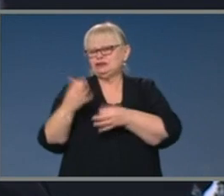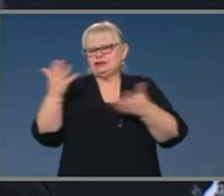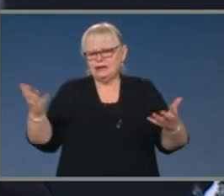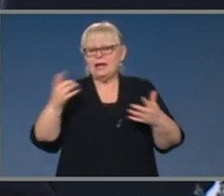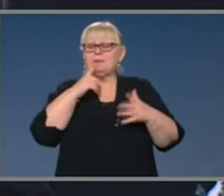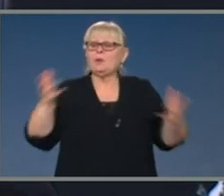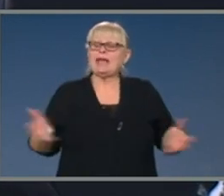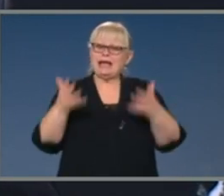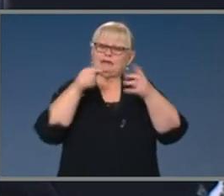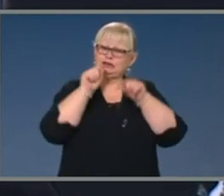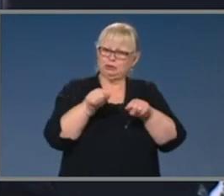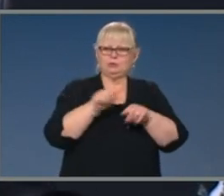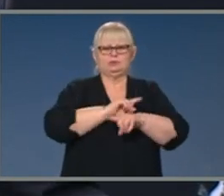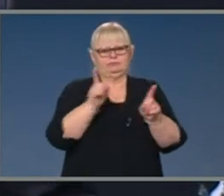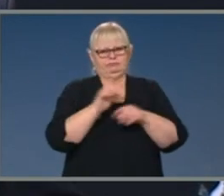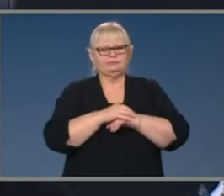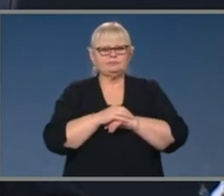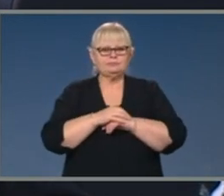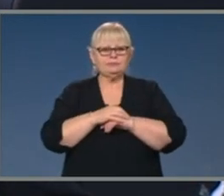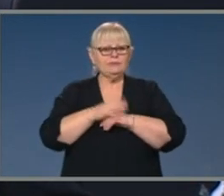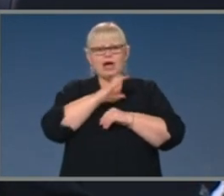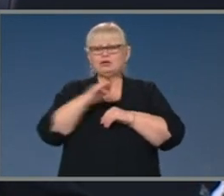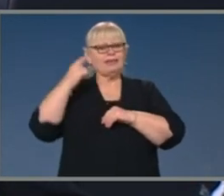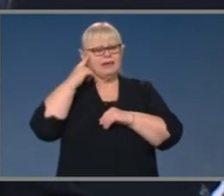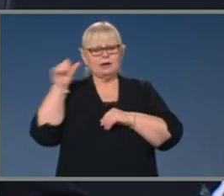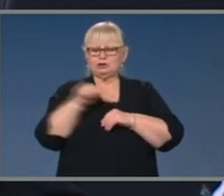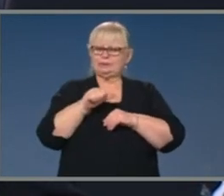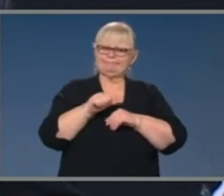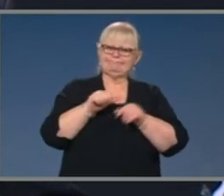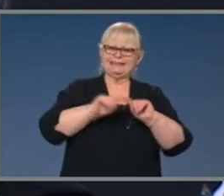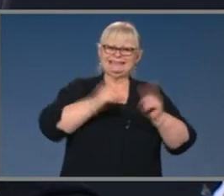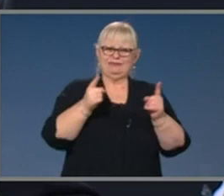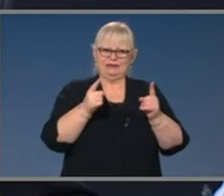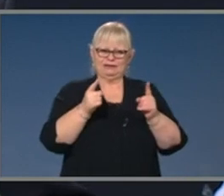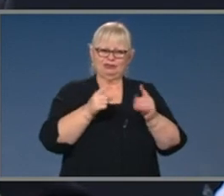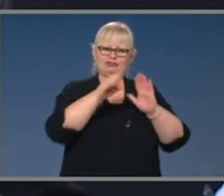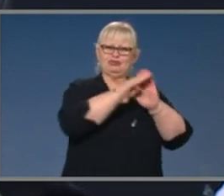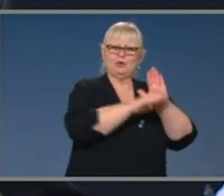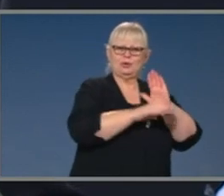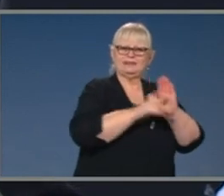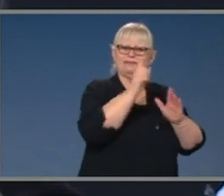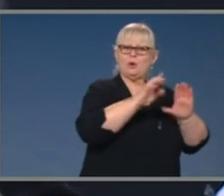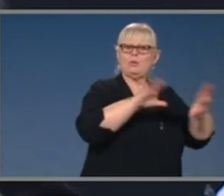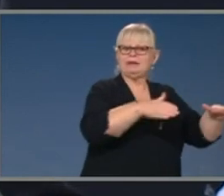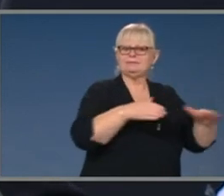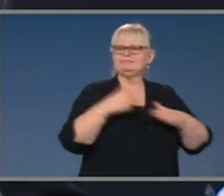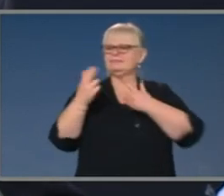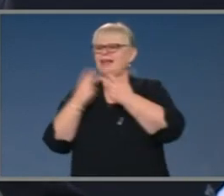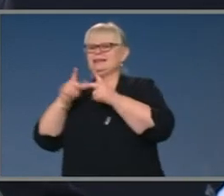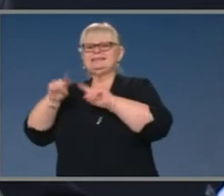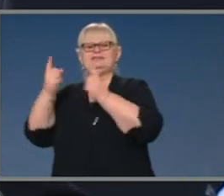urge you to do it. I don't believe there should be a double standard. There shouldn't be a double standard when it comes to this.